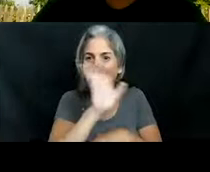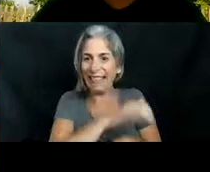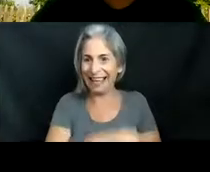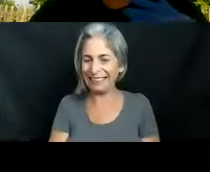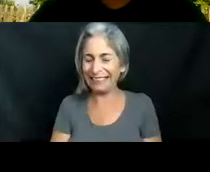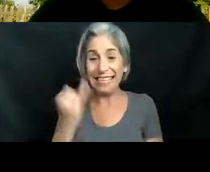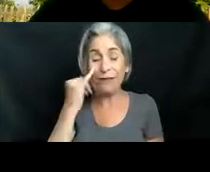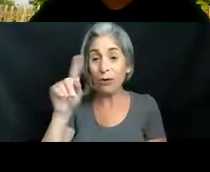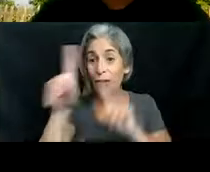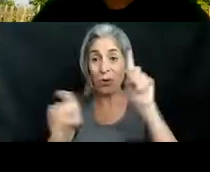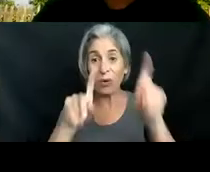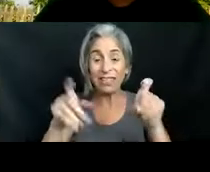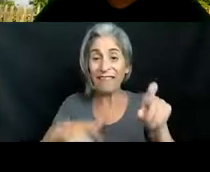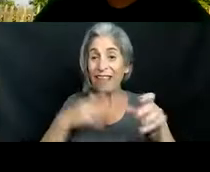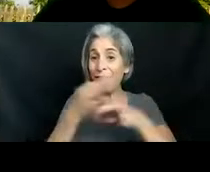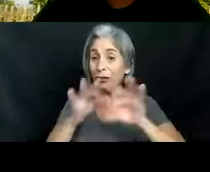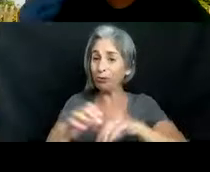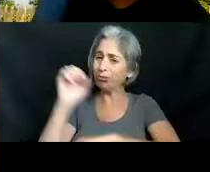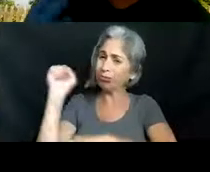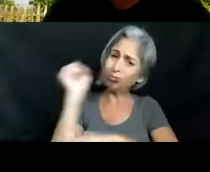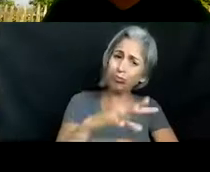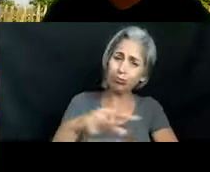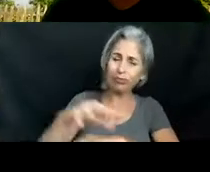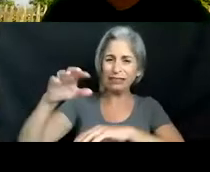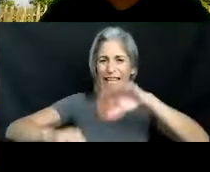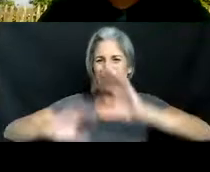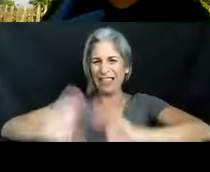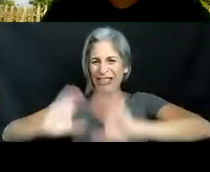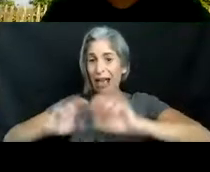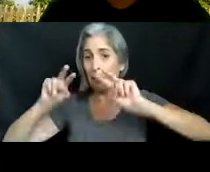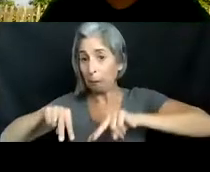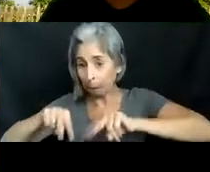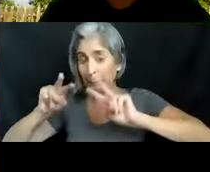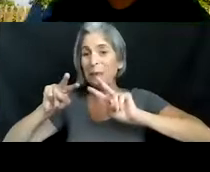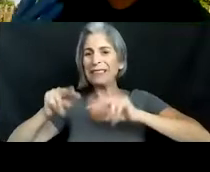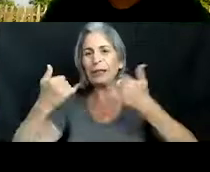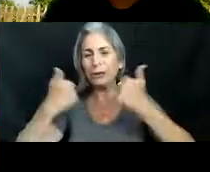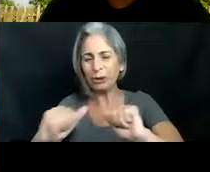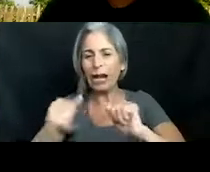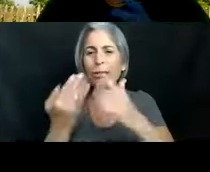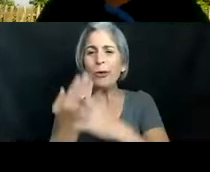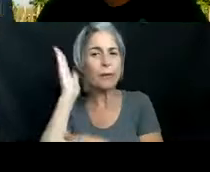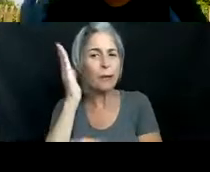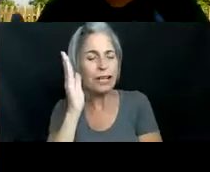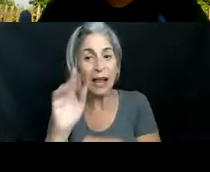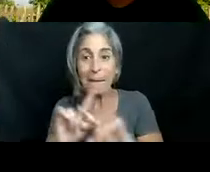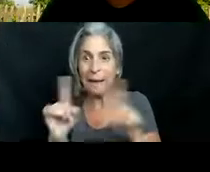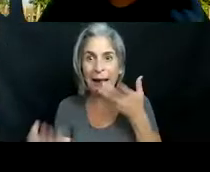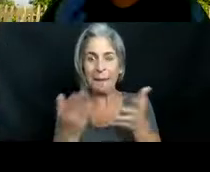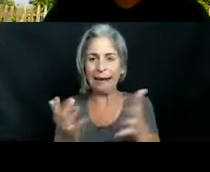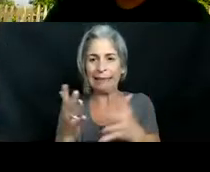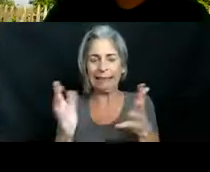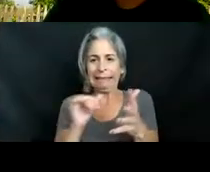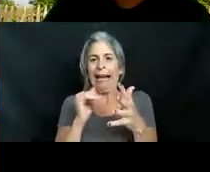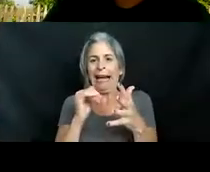you have any questions feel free to throw them into the chat i'll try to keep an eye on it throughout the presentation but i might not be able to get to